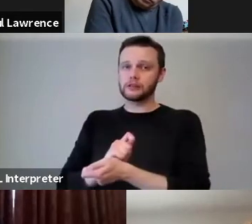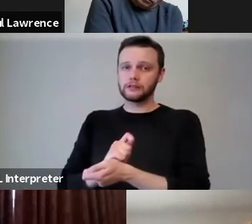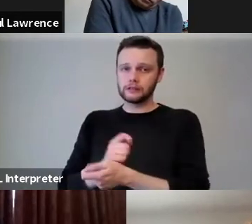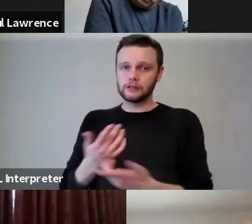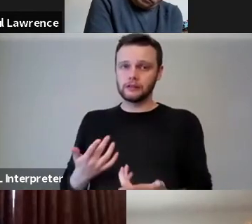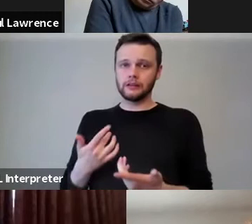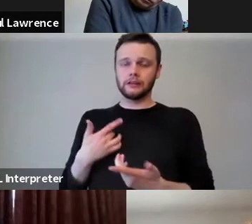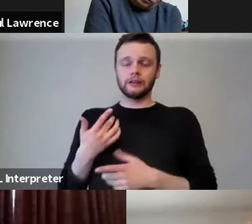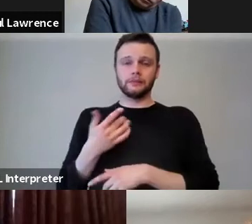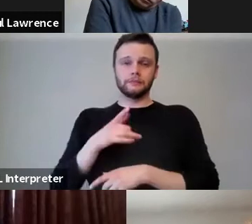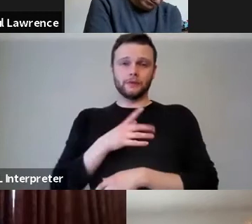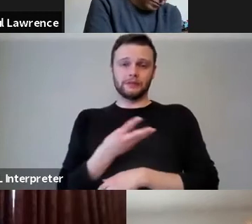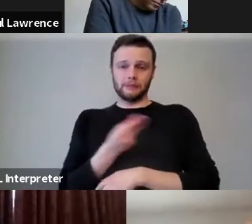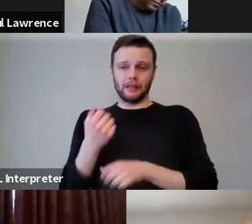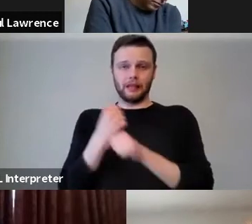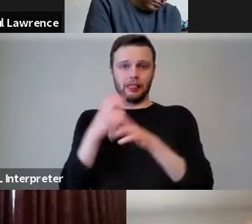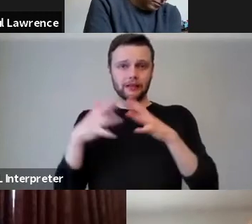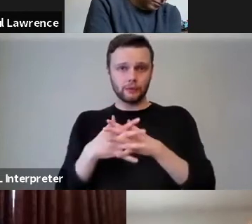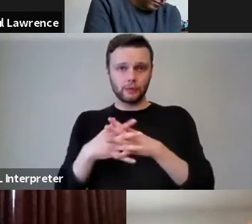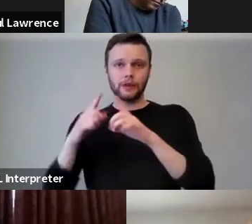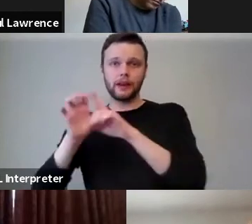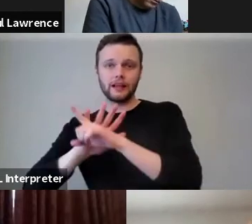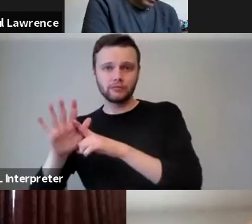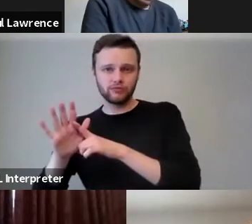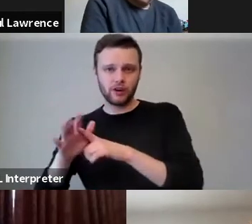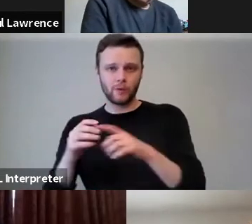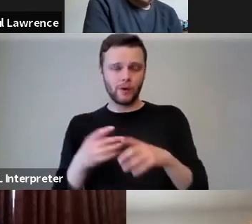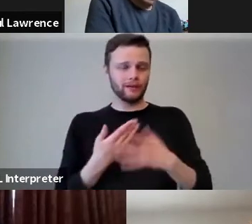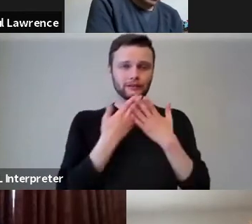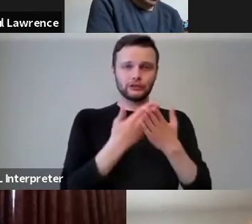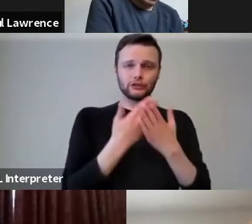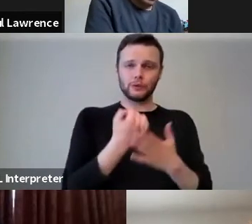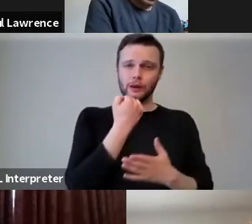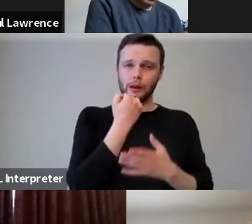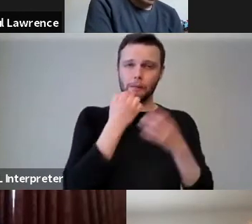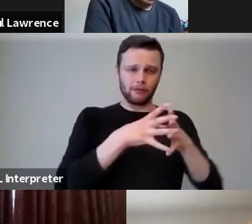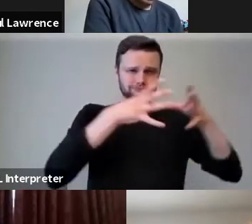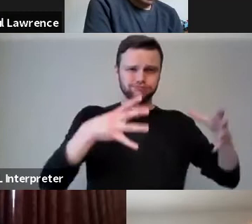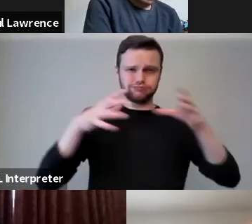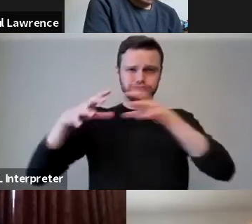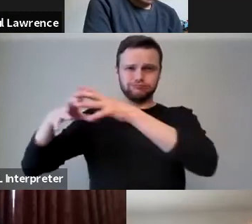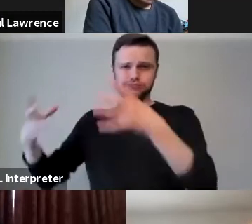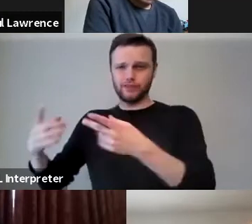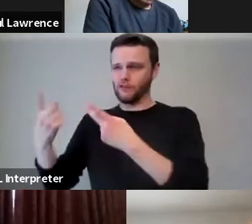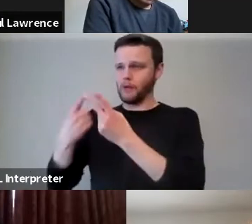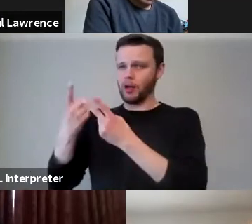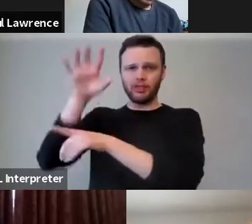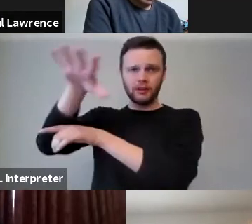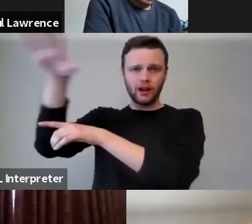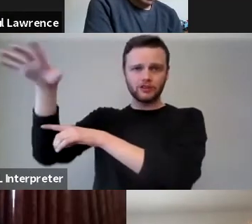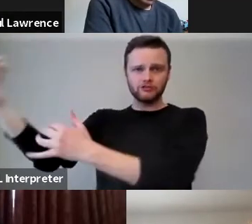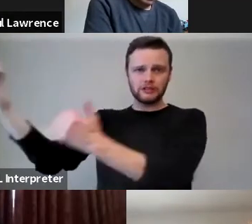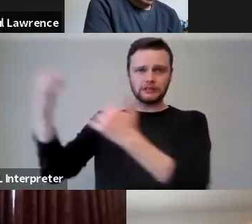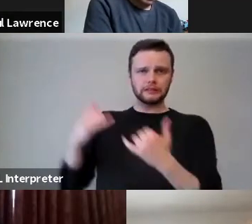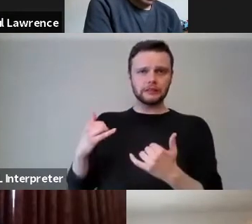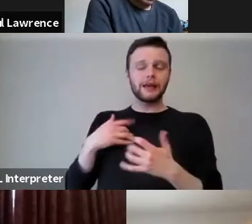of all in somewhere like Glasgow and Edinburgh where there were such a large number of students from other countries. Whilst we